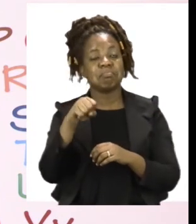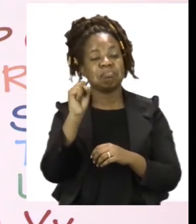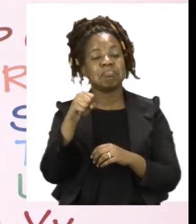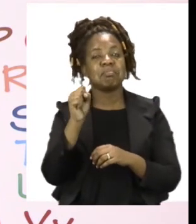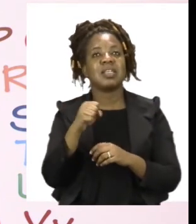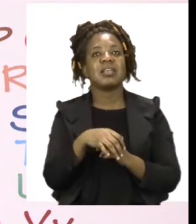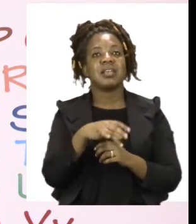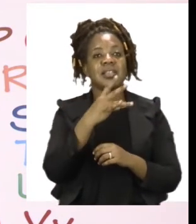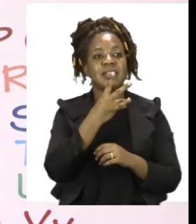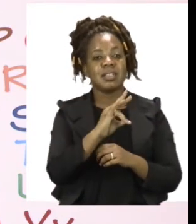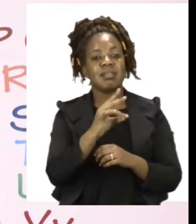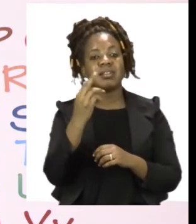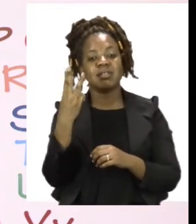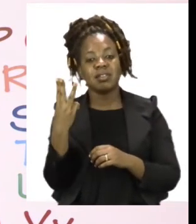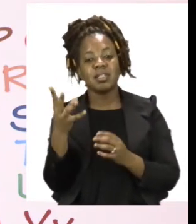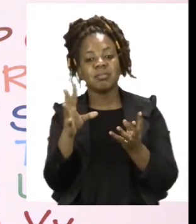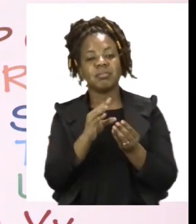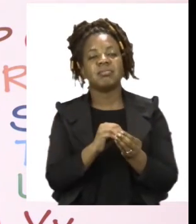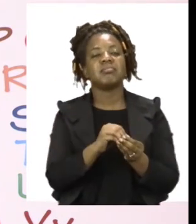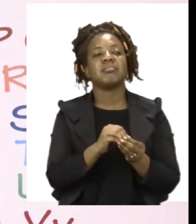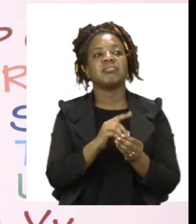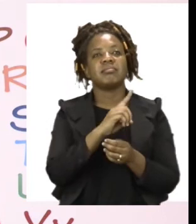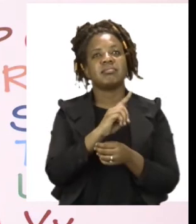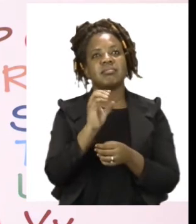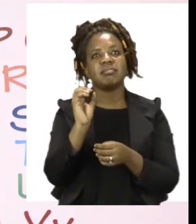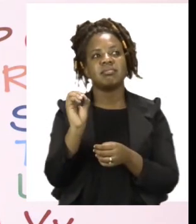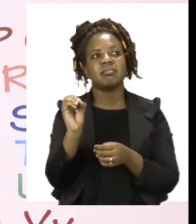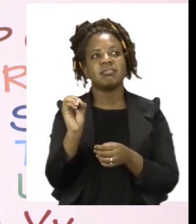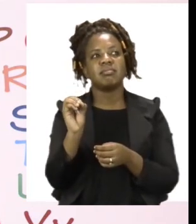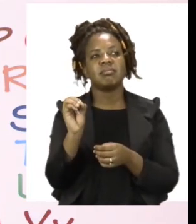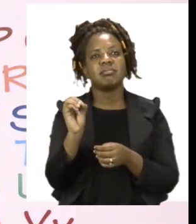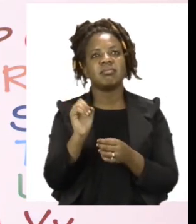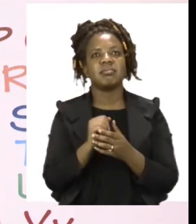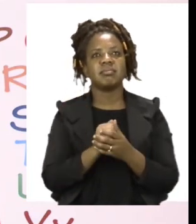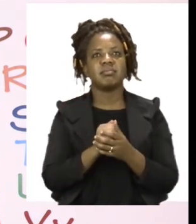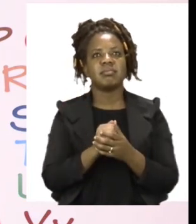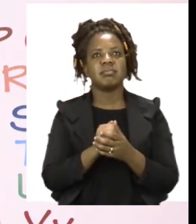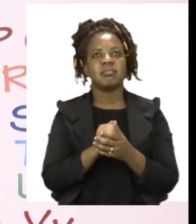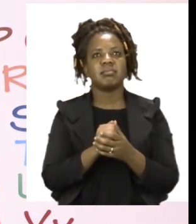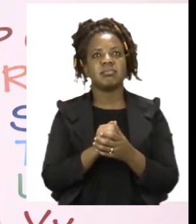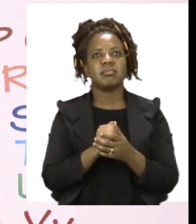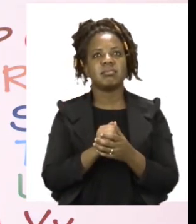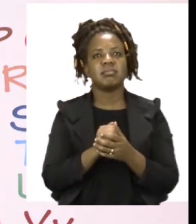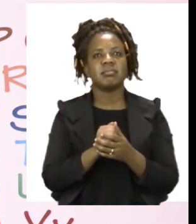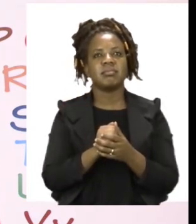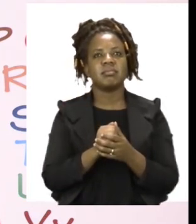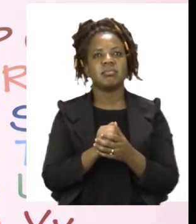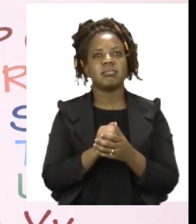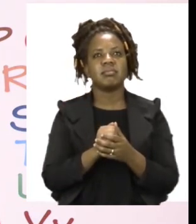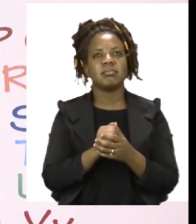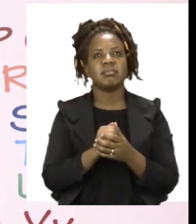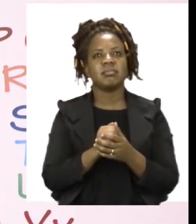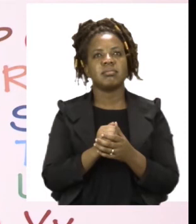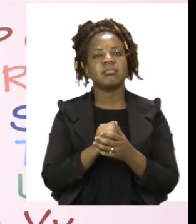make 10. So, seven and three have the sum of 10. So, I'm